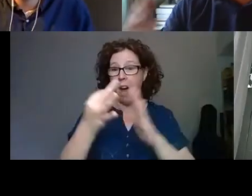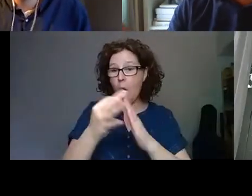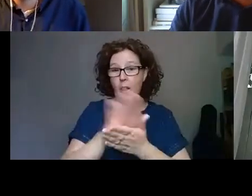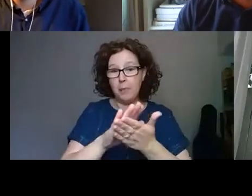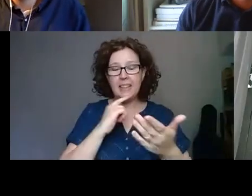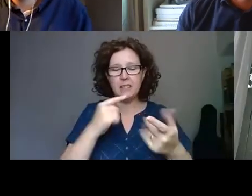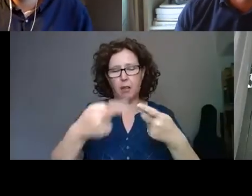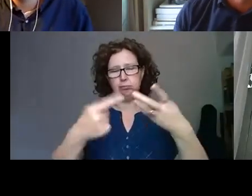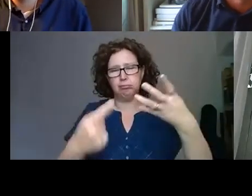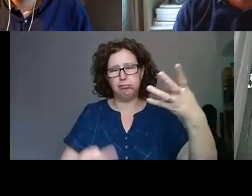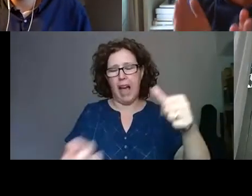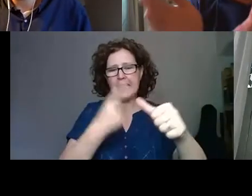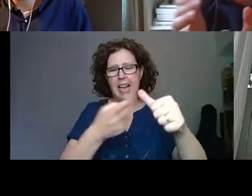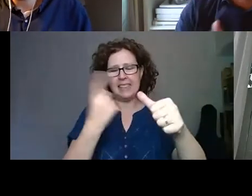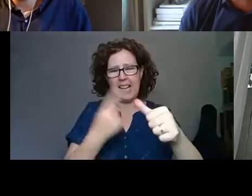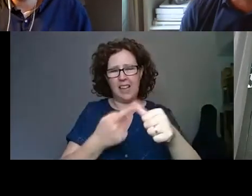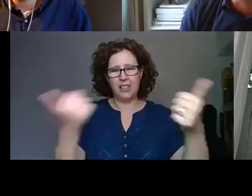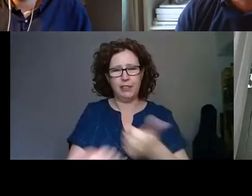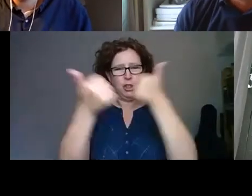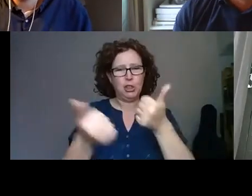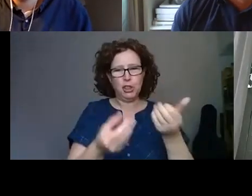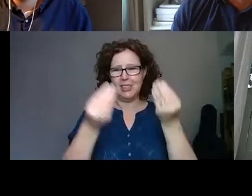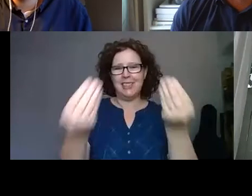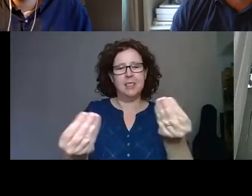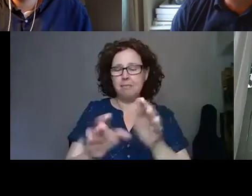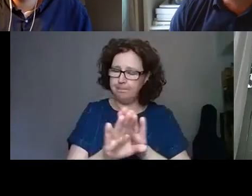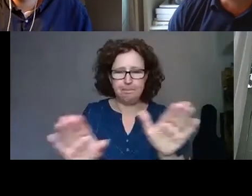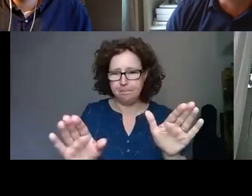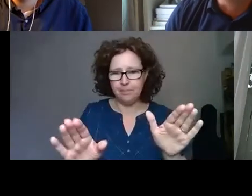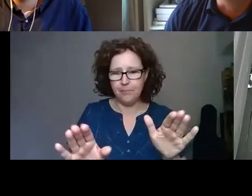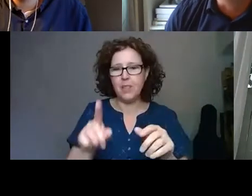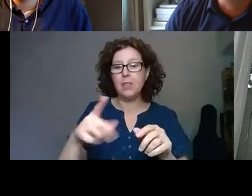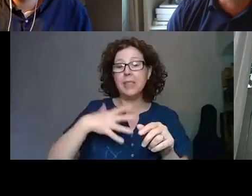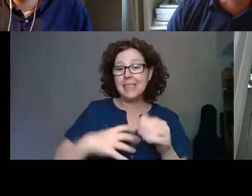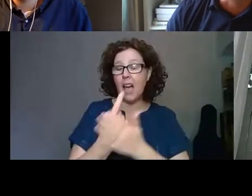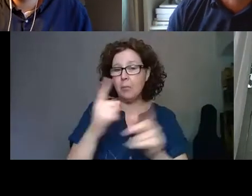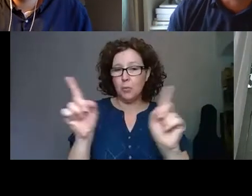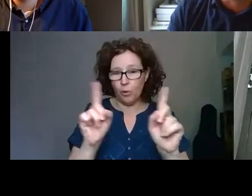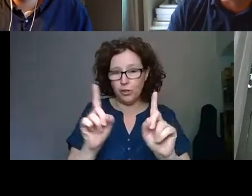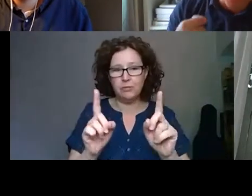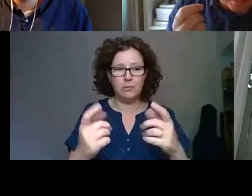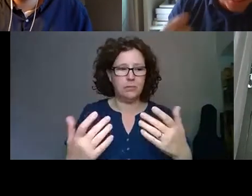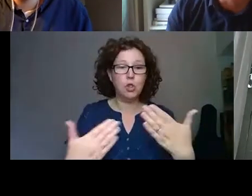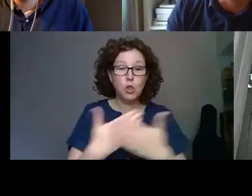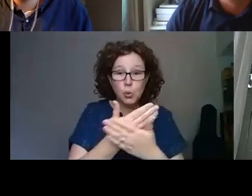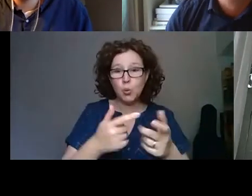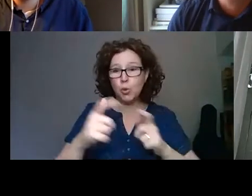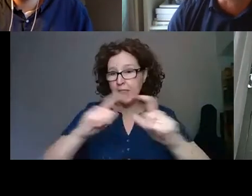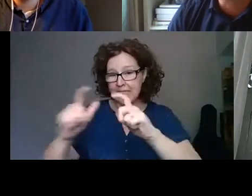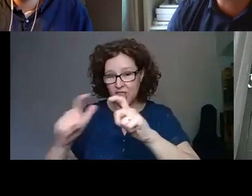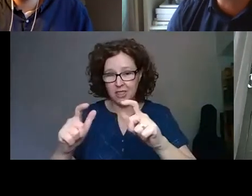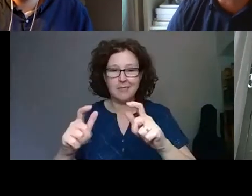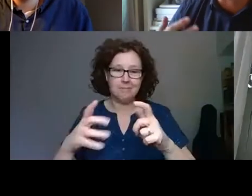suddenly come up with a solution and present it to you. What needs to happen is new conversations need to start.